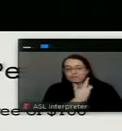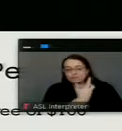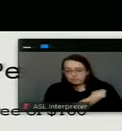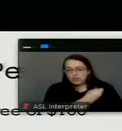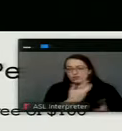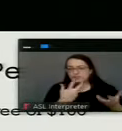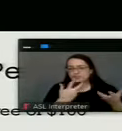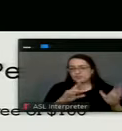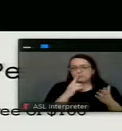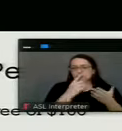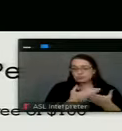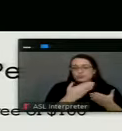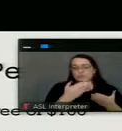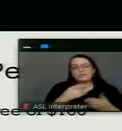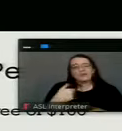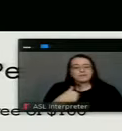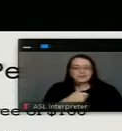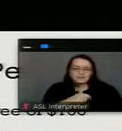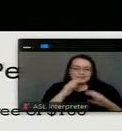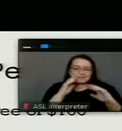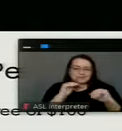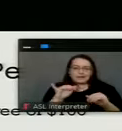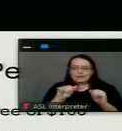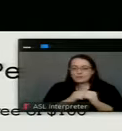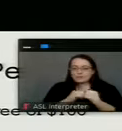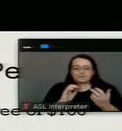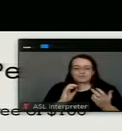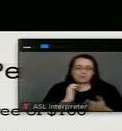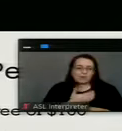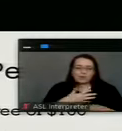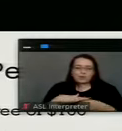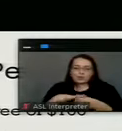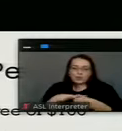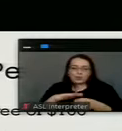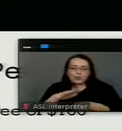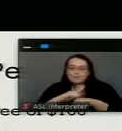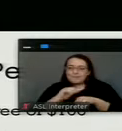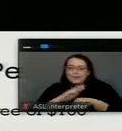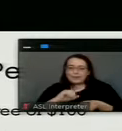it's no less than what we would expect for our own local pet owners.